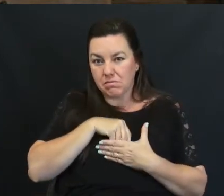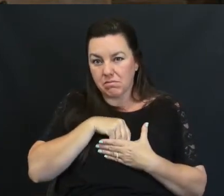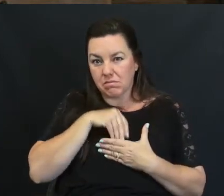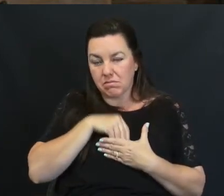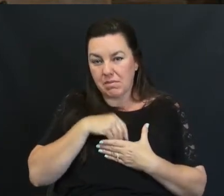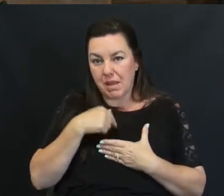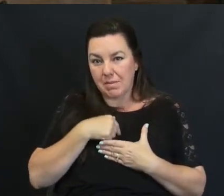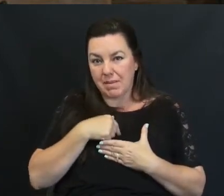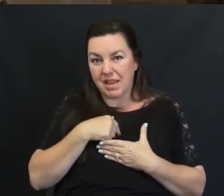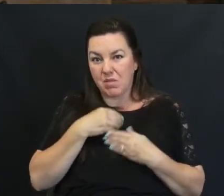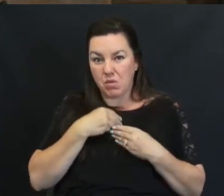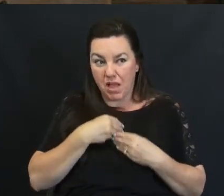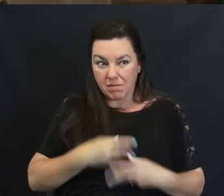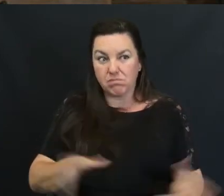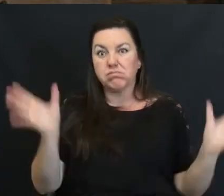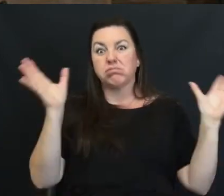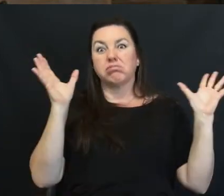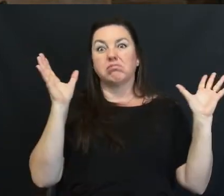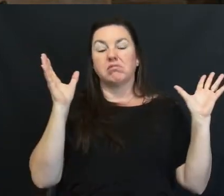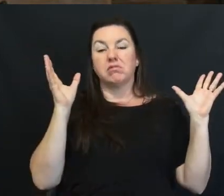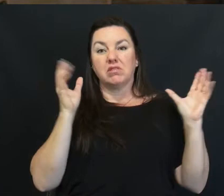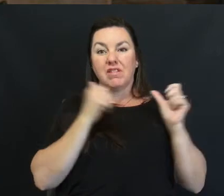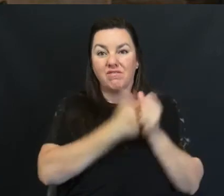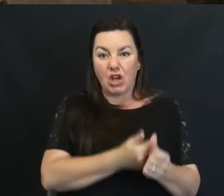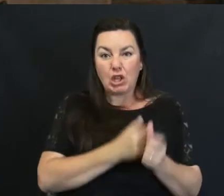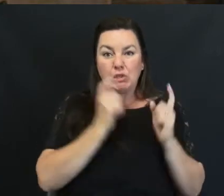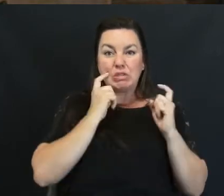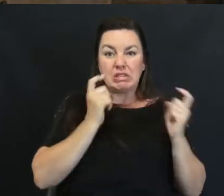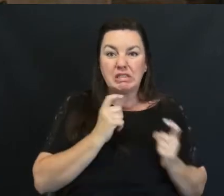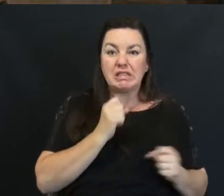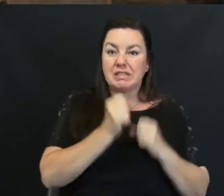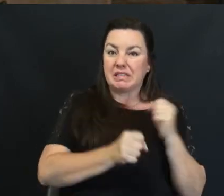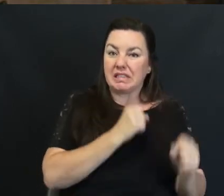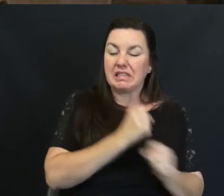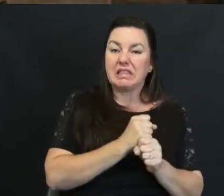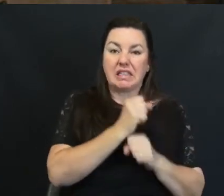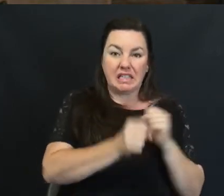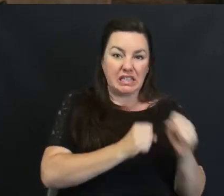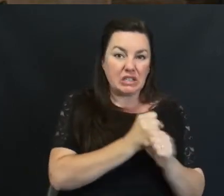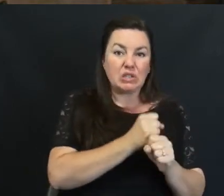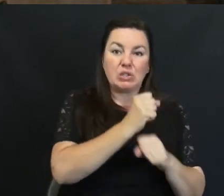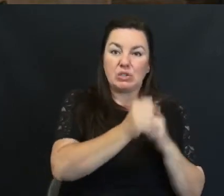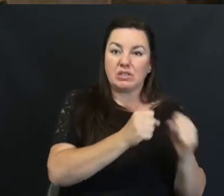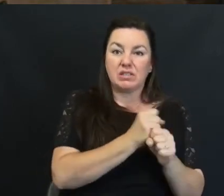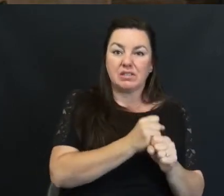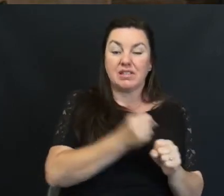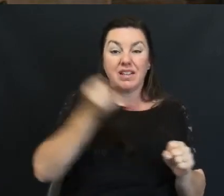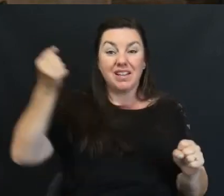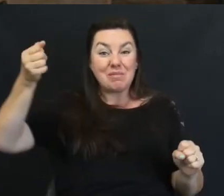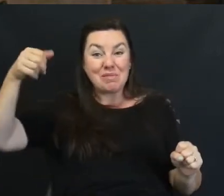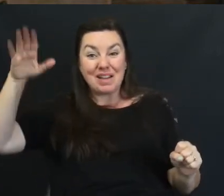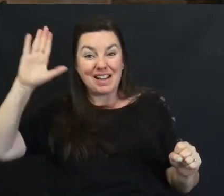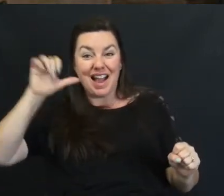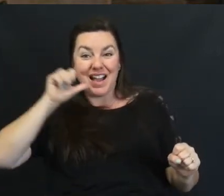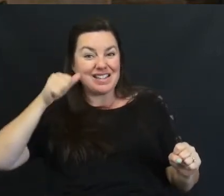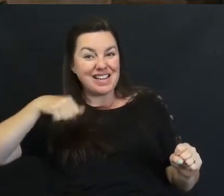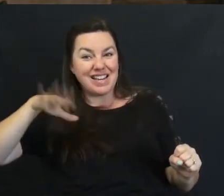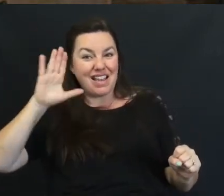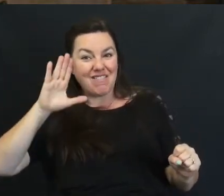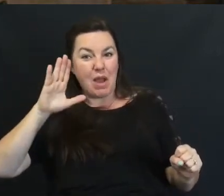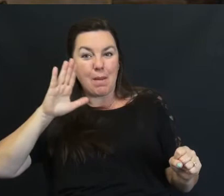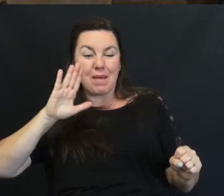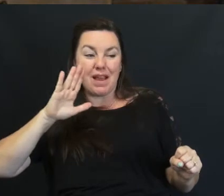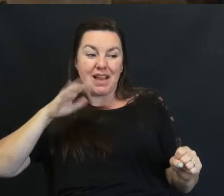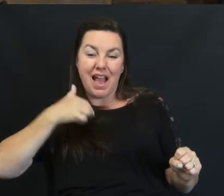I let it loose Big time For years But God doesn't give up I was his